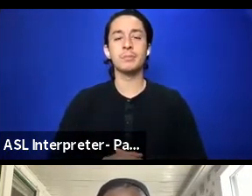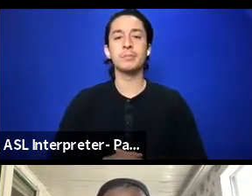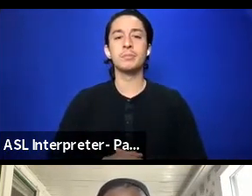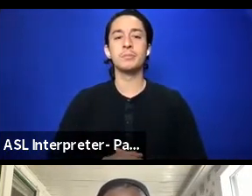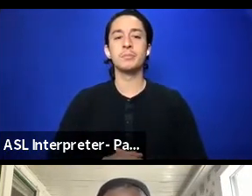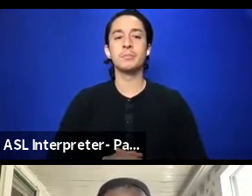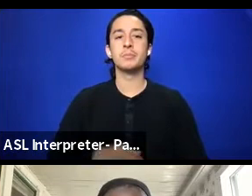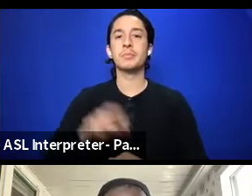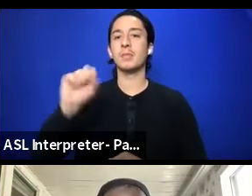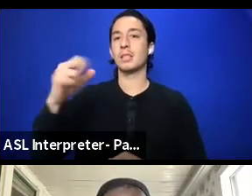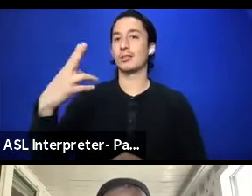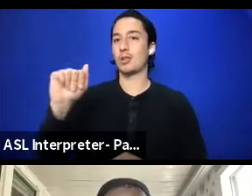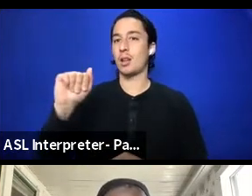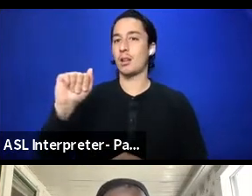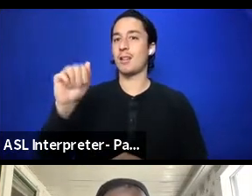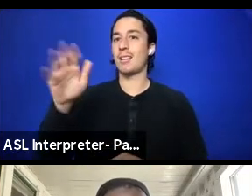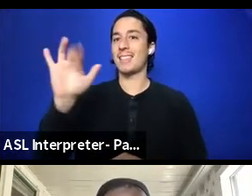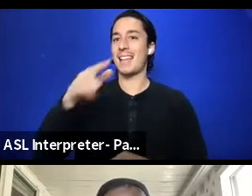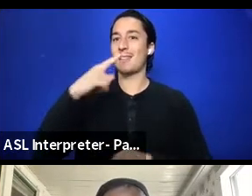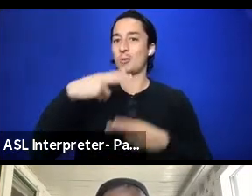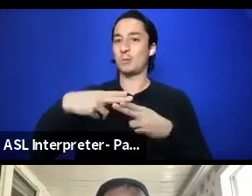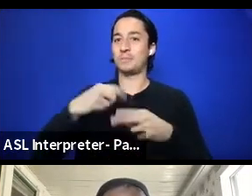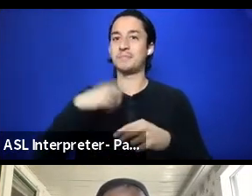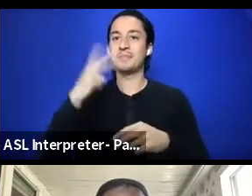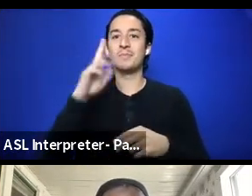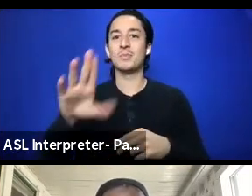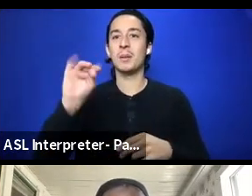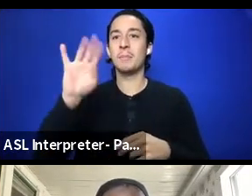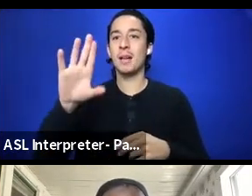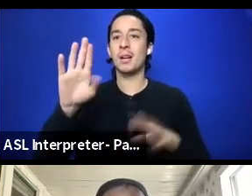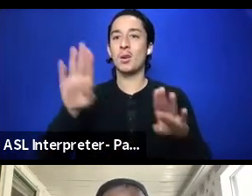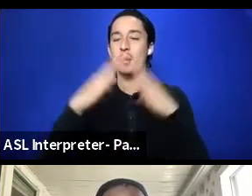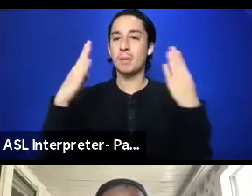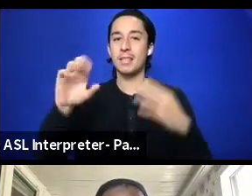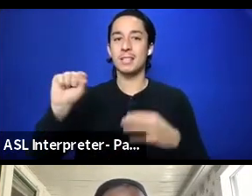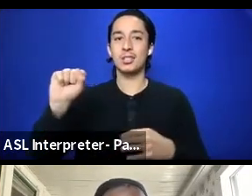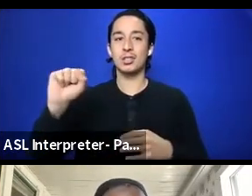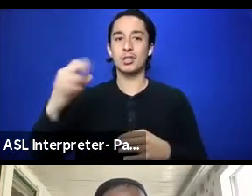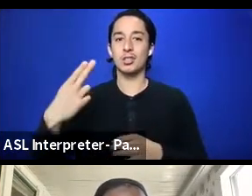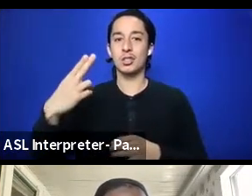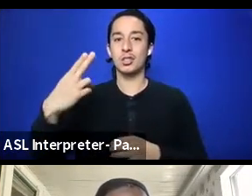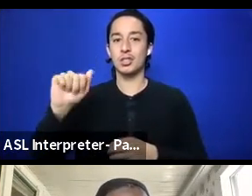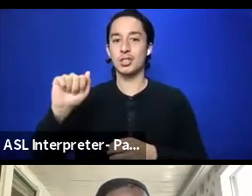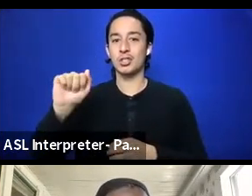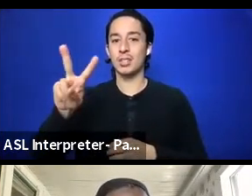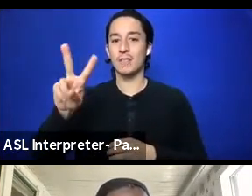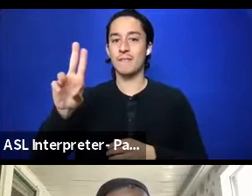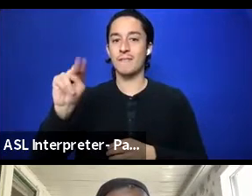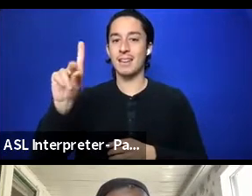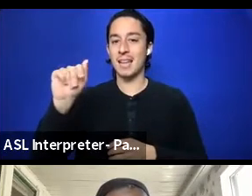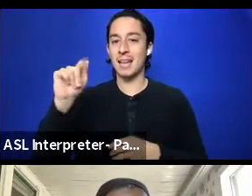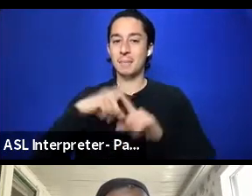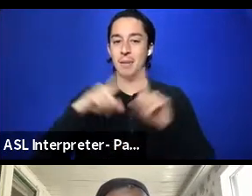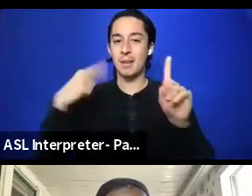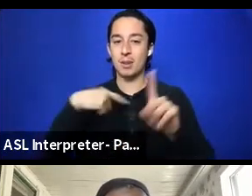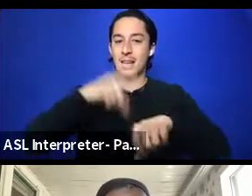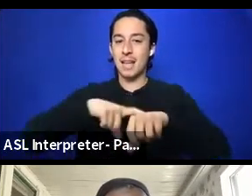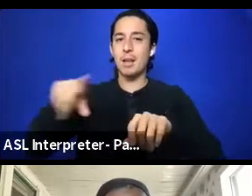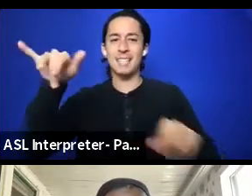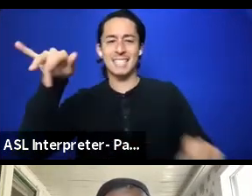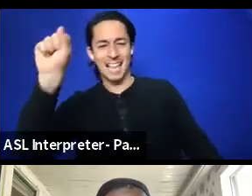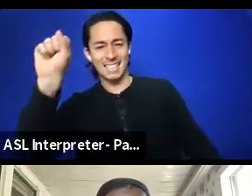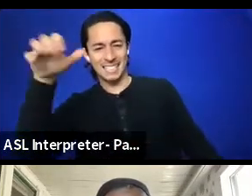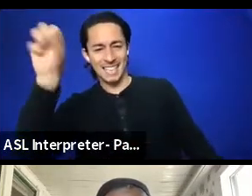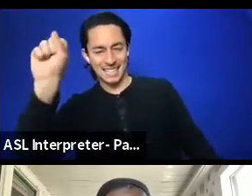And on that note, I see your mic open back up Shavonda, but we're, we're at time. Yes, I was just saying yes, I say. Yes,